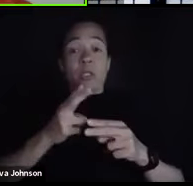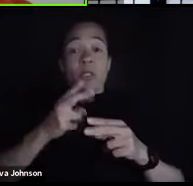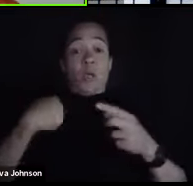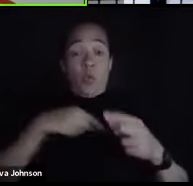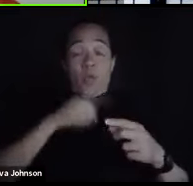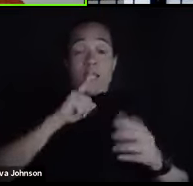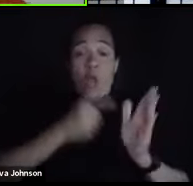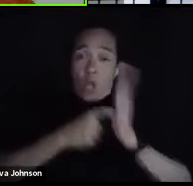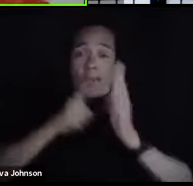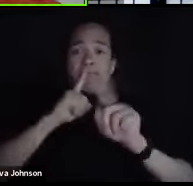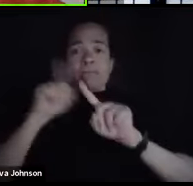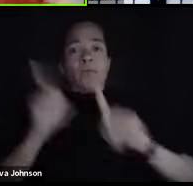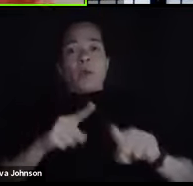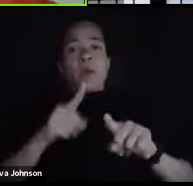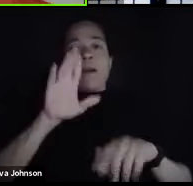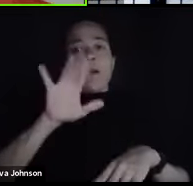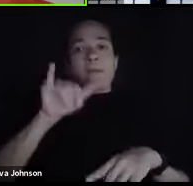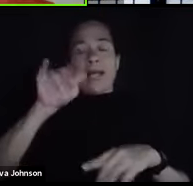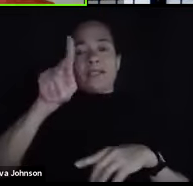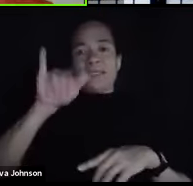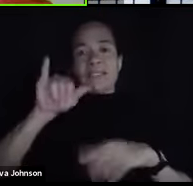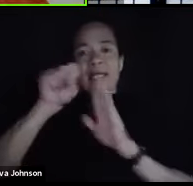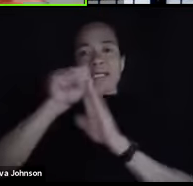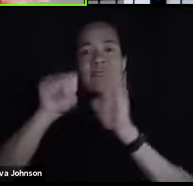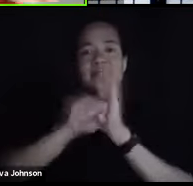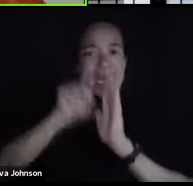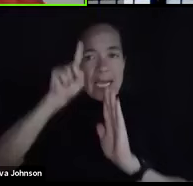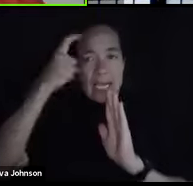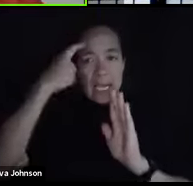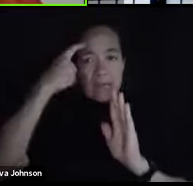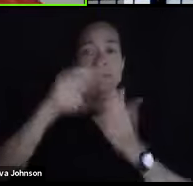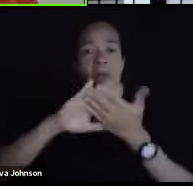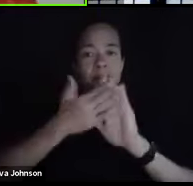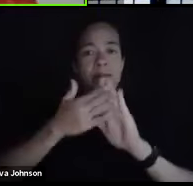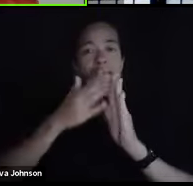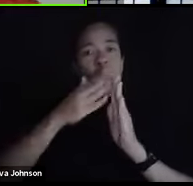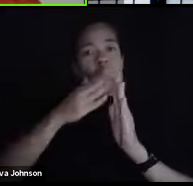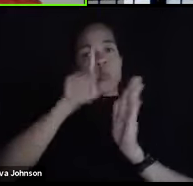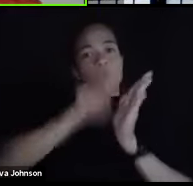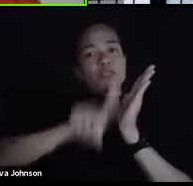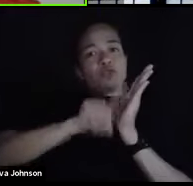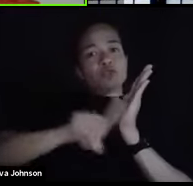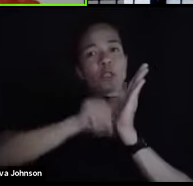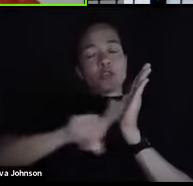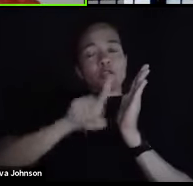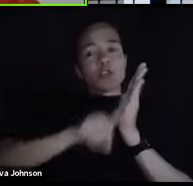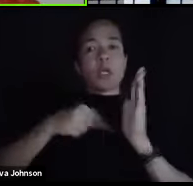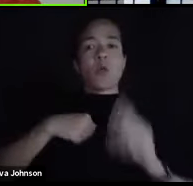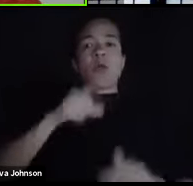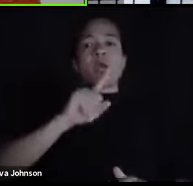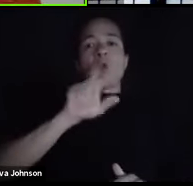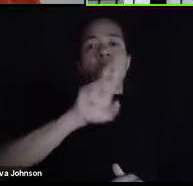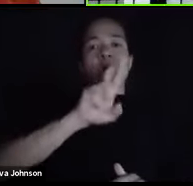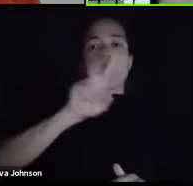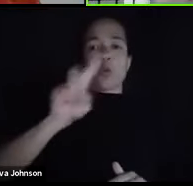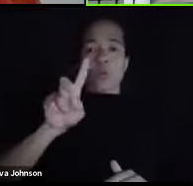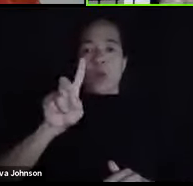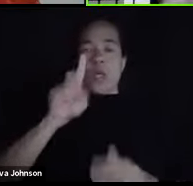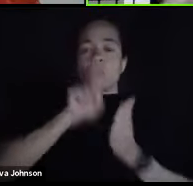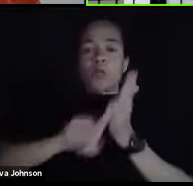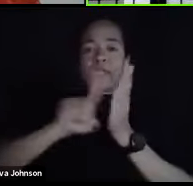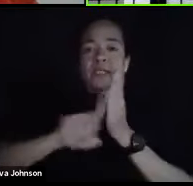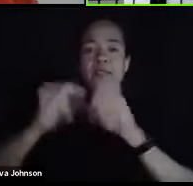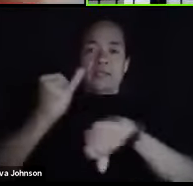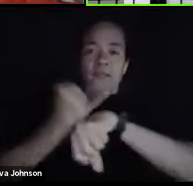by the Kentucky State Government to be a research institution. We are an R1 research institution. That's at the